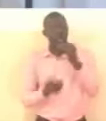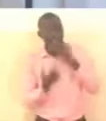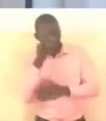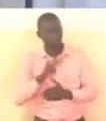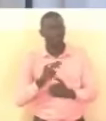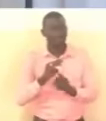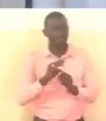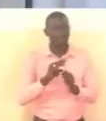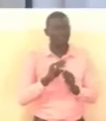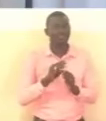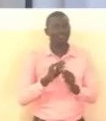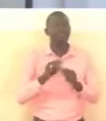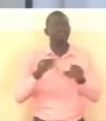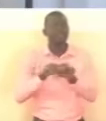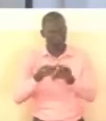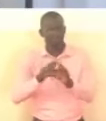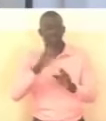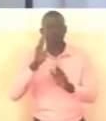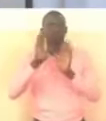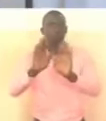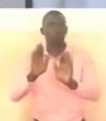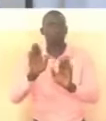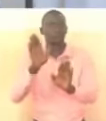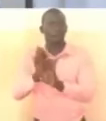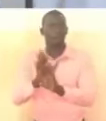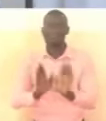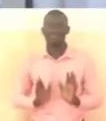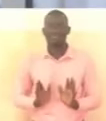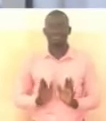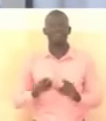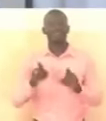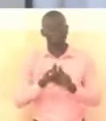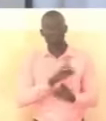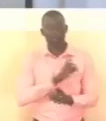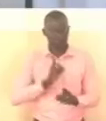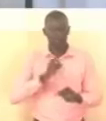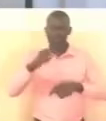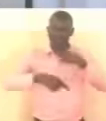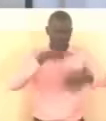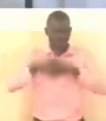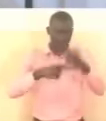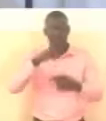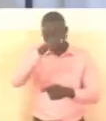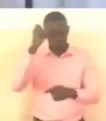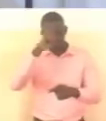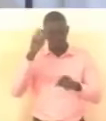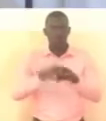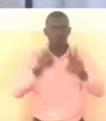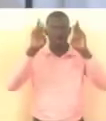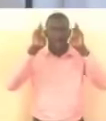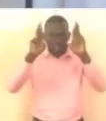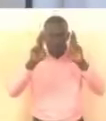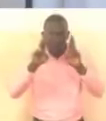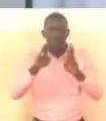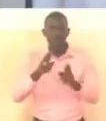development path has not been blocked thus we will continue to work with